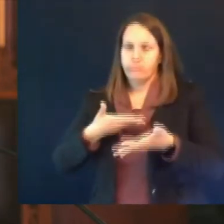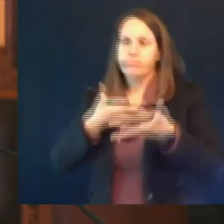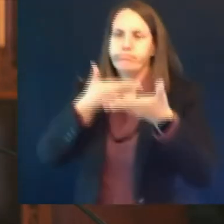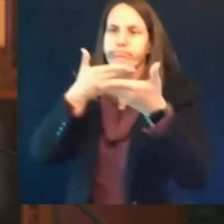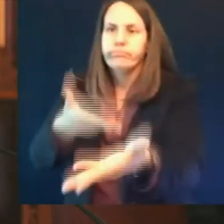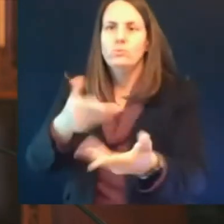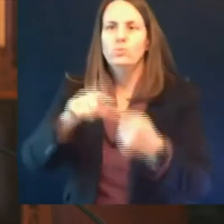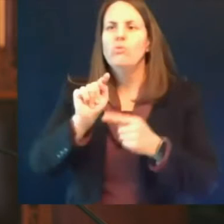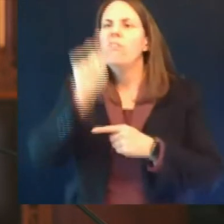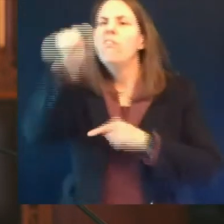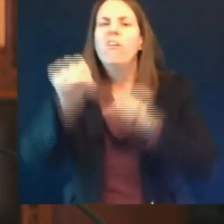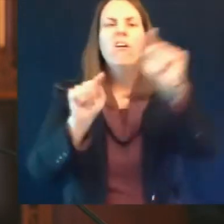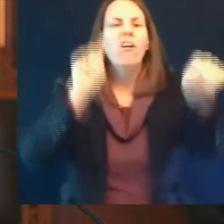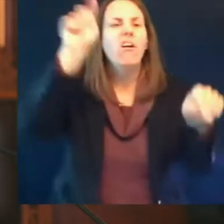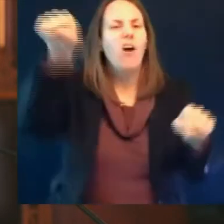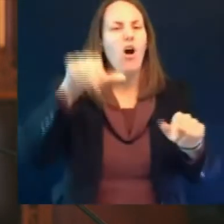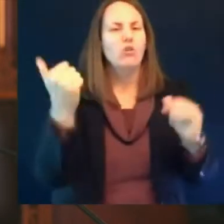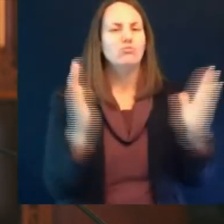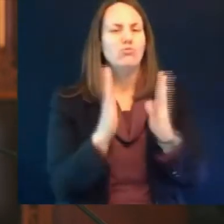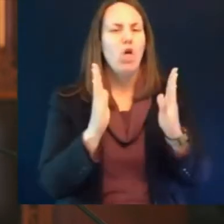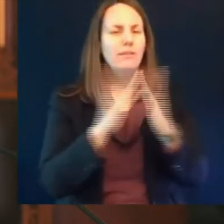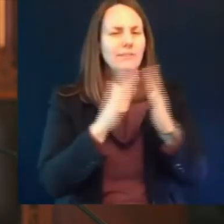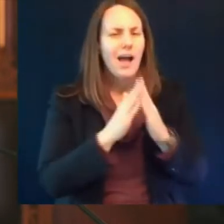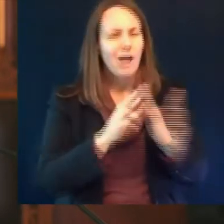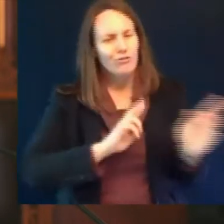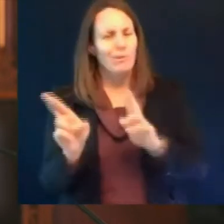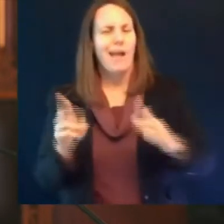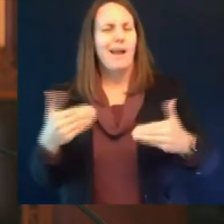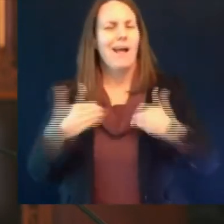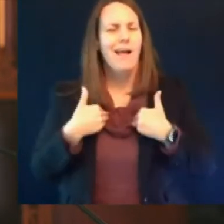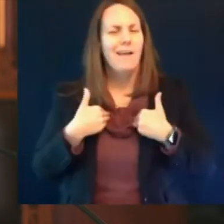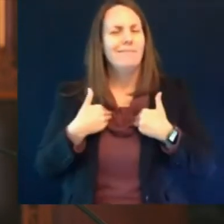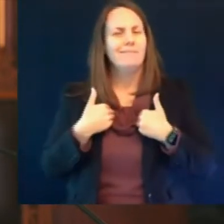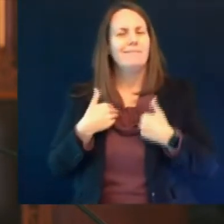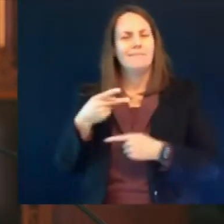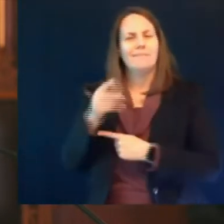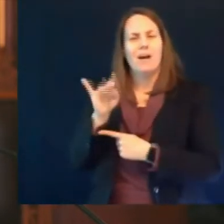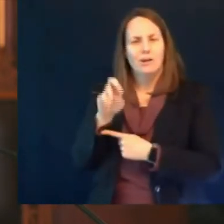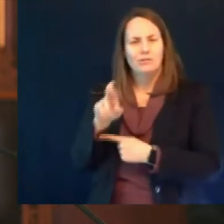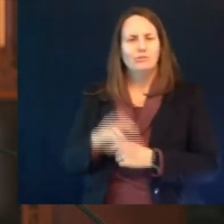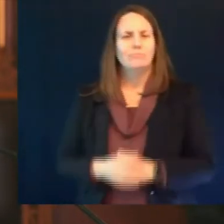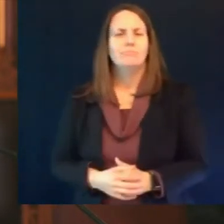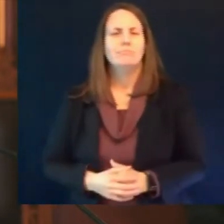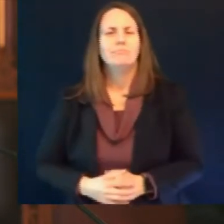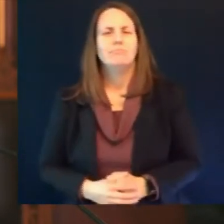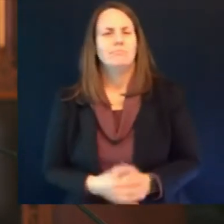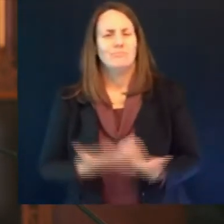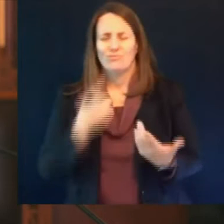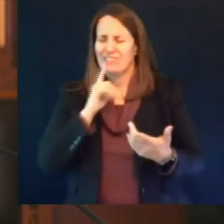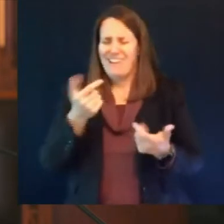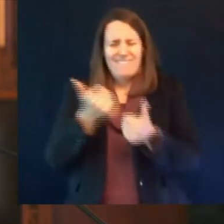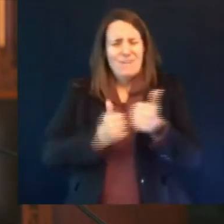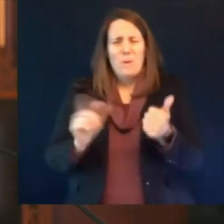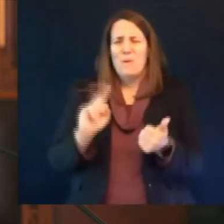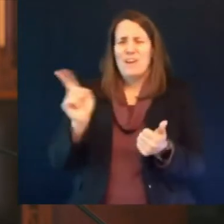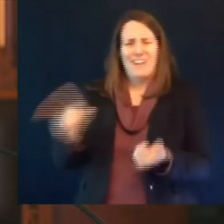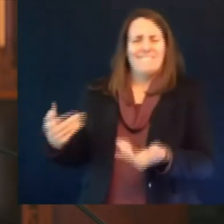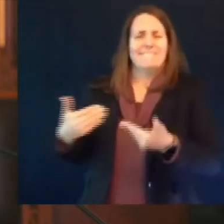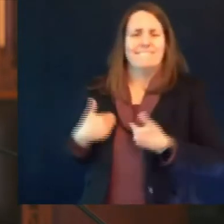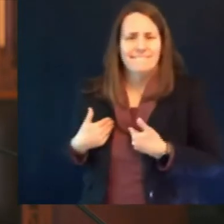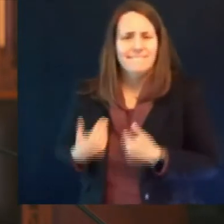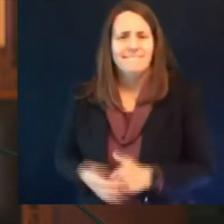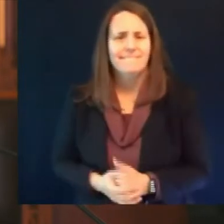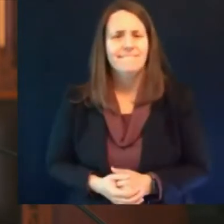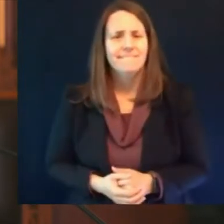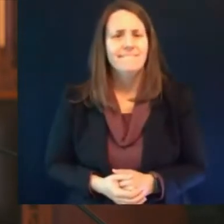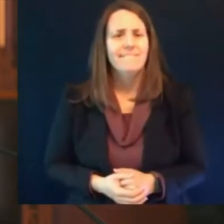small clinics across the state and it is because of the work of this team and their outstanding logistical planning